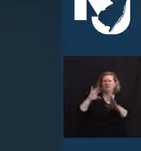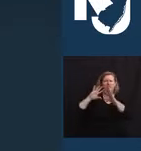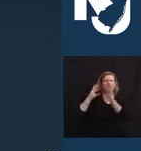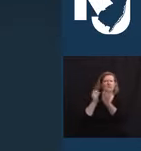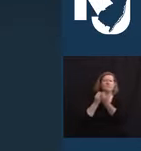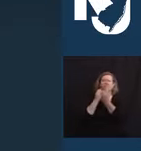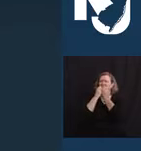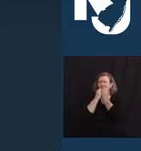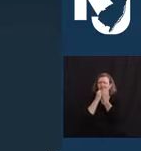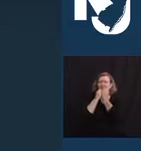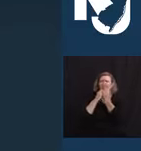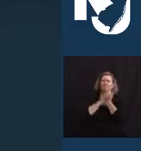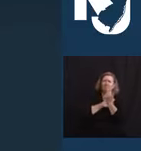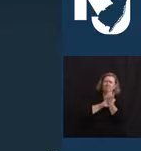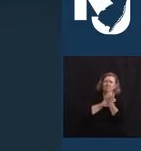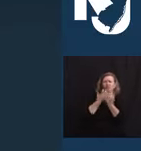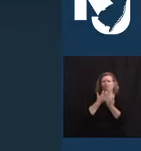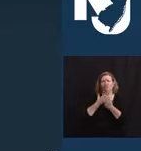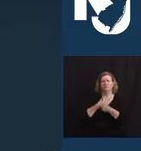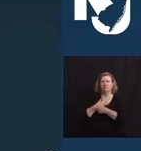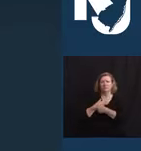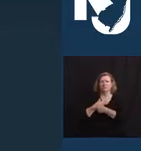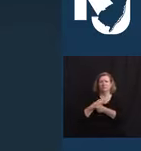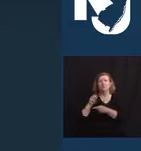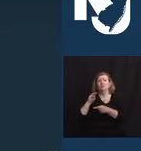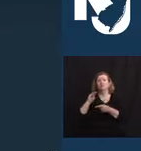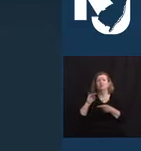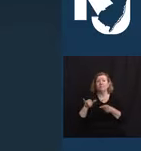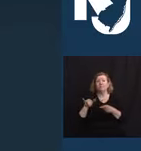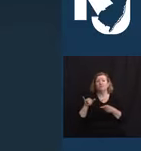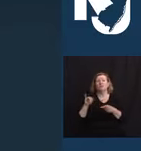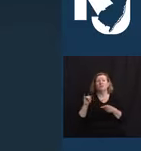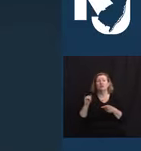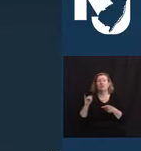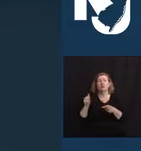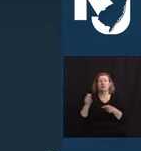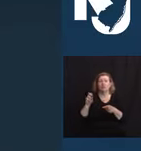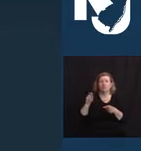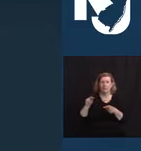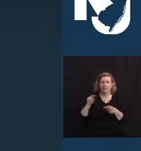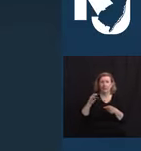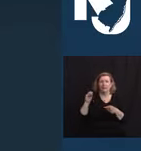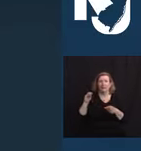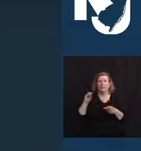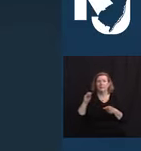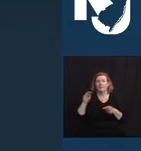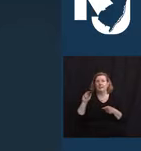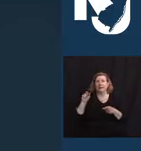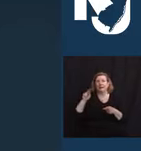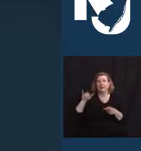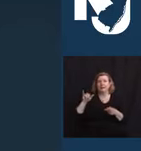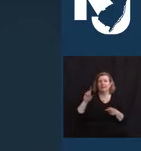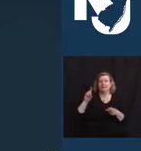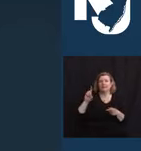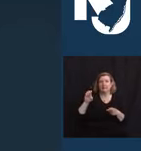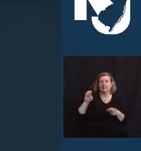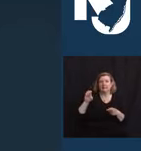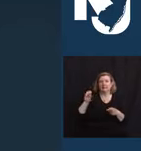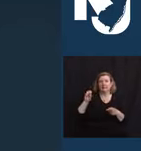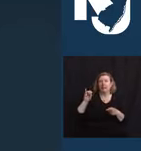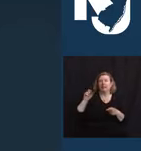fondly. And I want to thank Joy Johnson and Manny Da Silva for bringing Kenneth's life and loss to our attention.